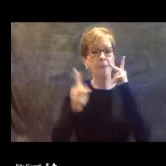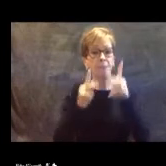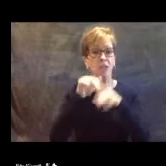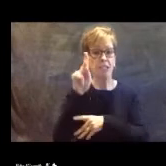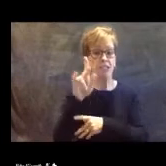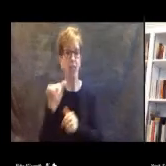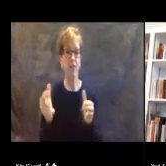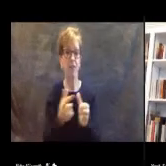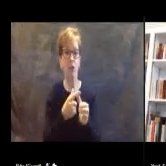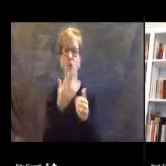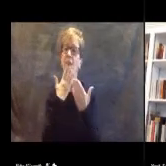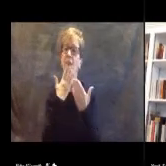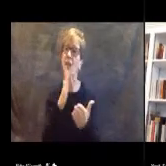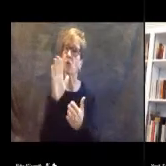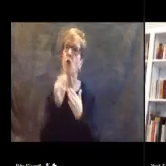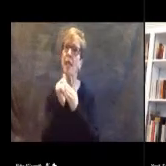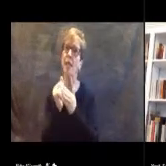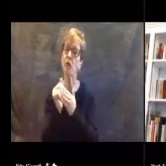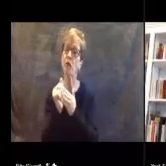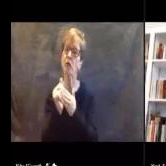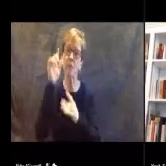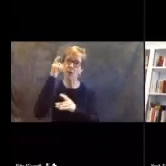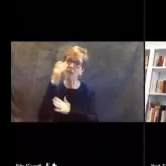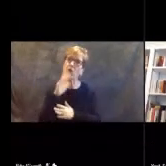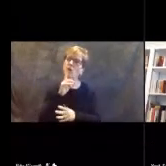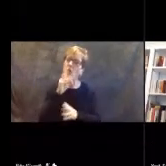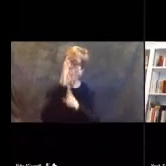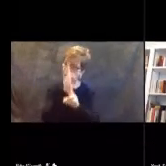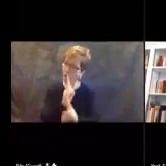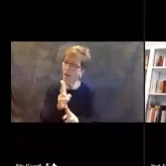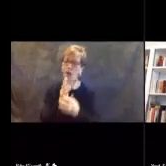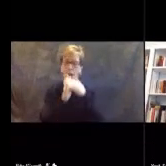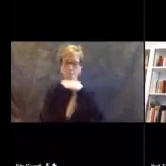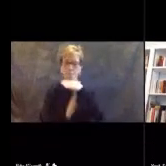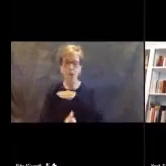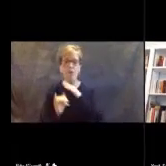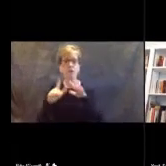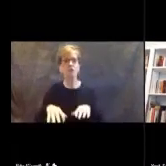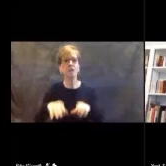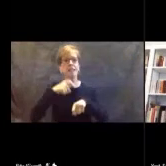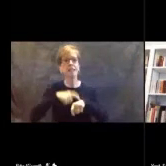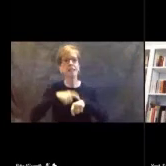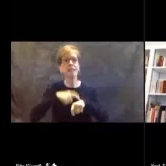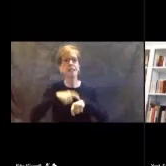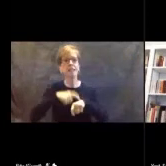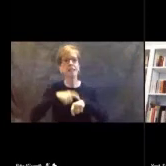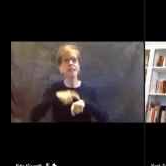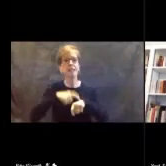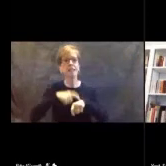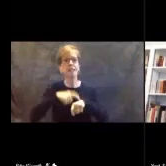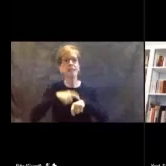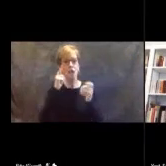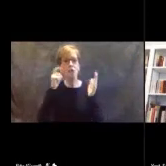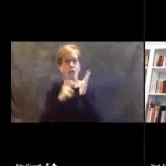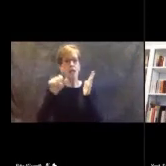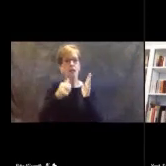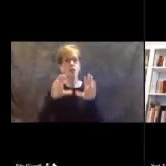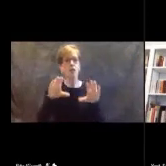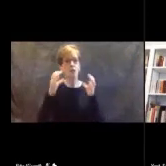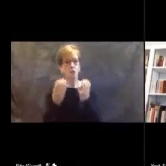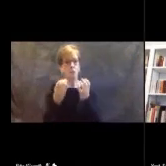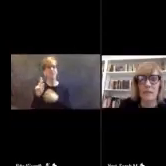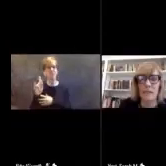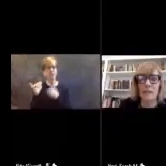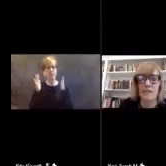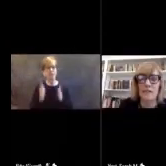your leadership, Governor, and truly honored and humbled that you have taken the time today to celebrate and recognize another group of Kentuckians who have stepped